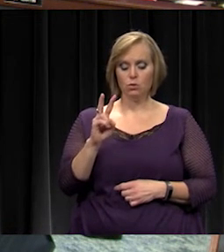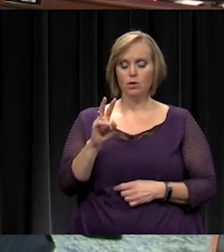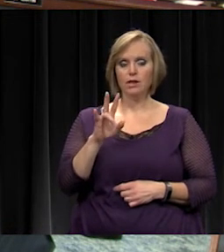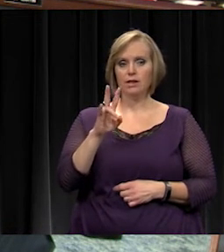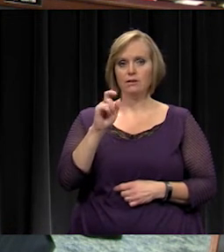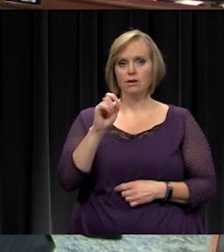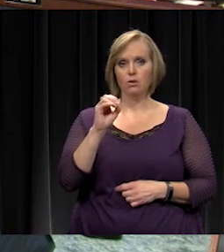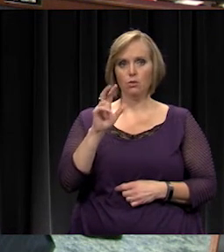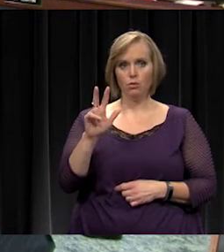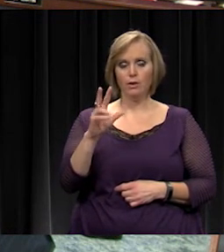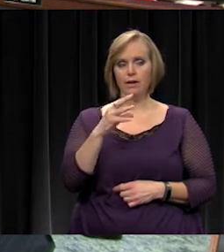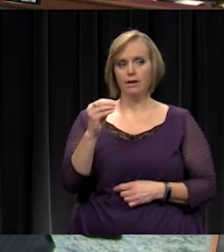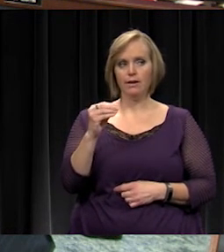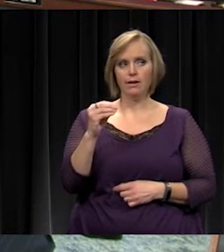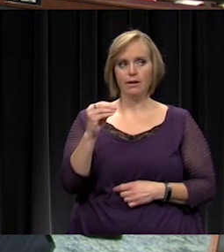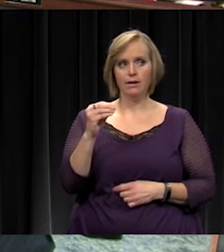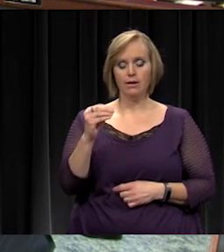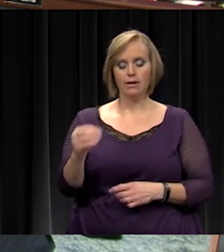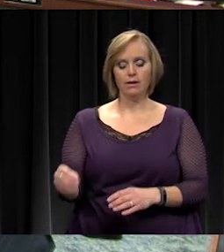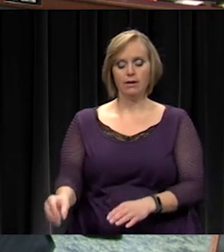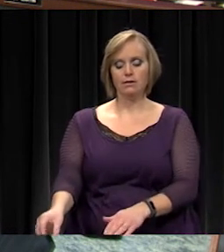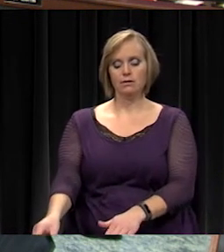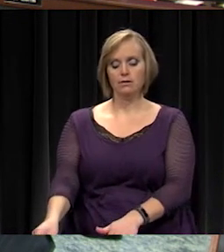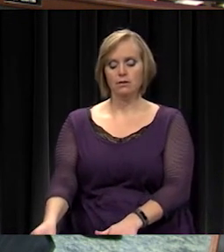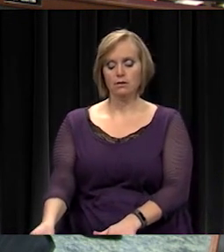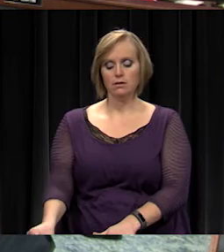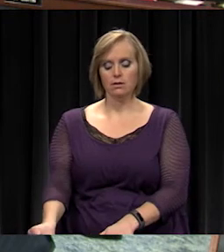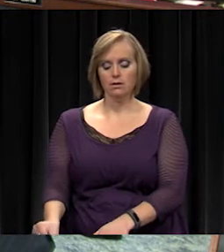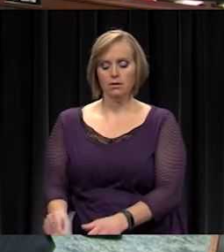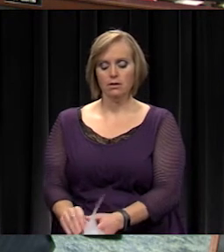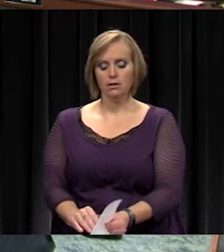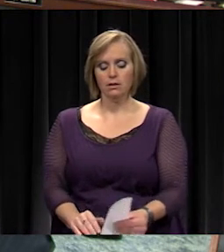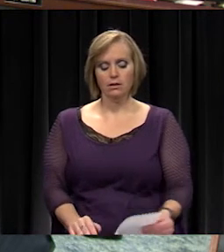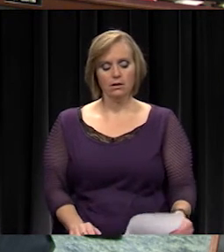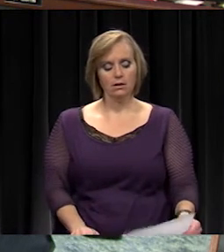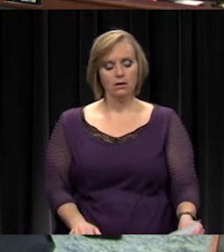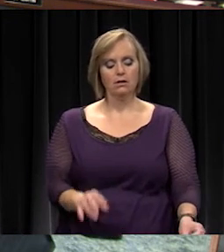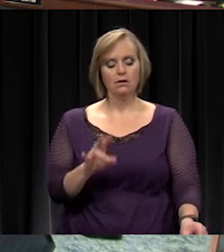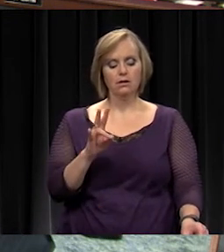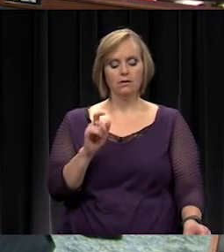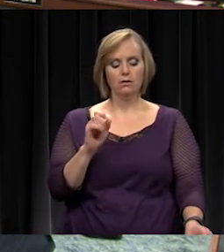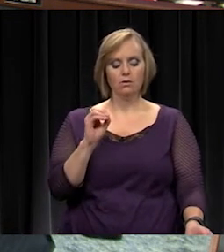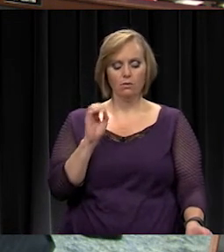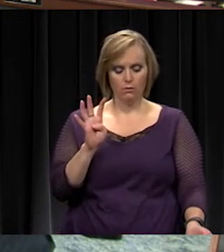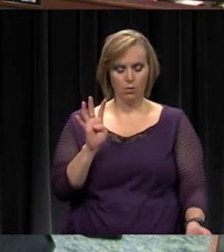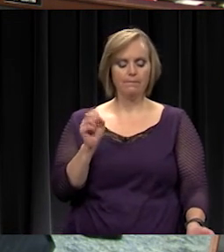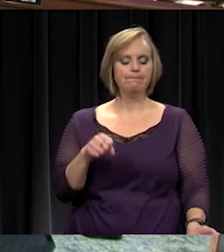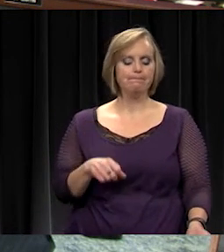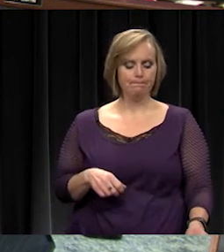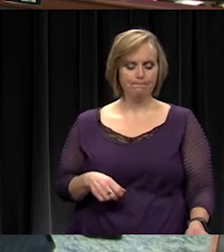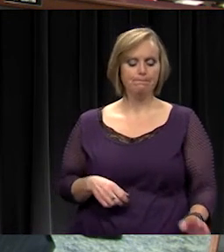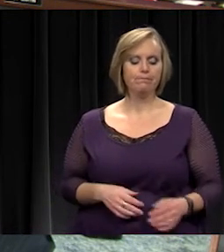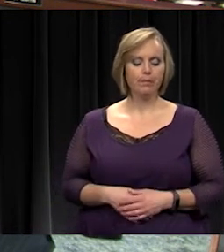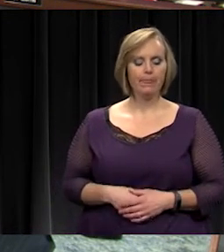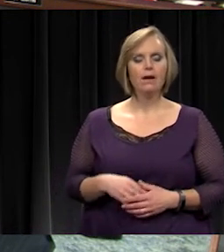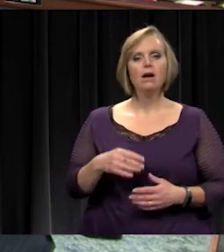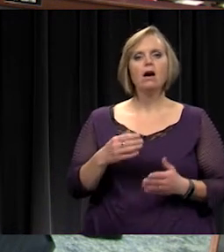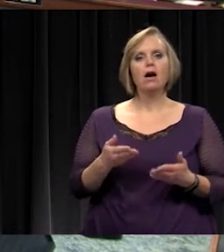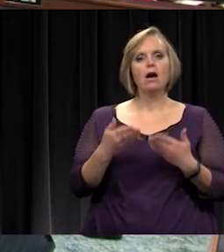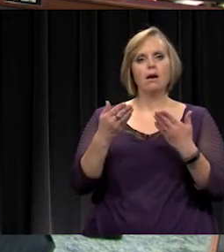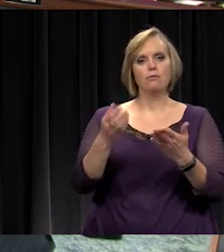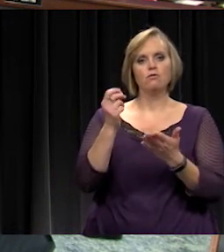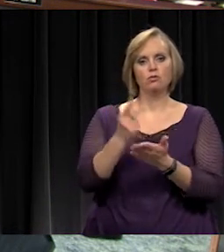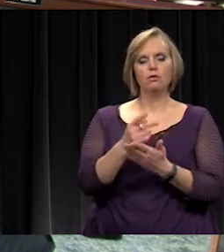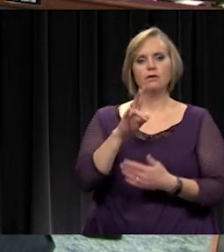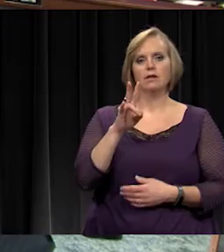and 7.04. There it is. Okay. would move to approve 7